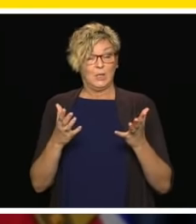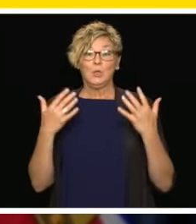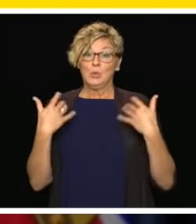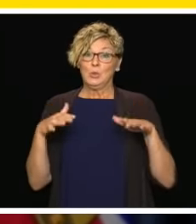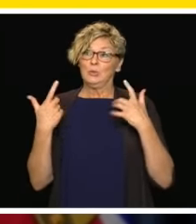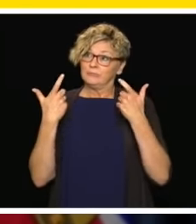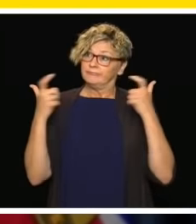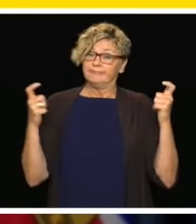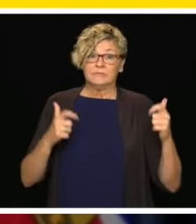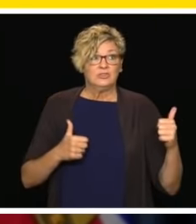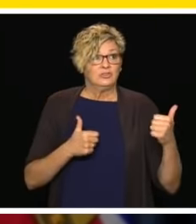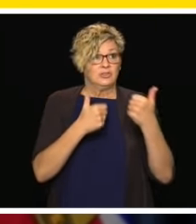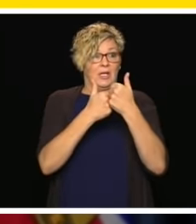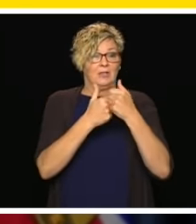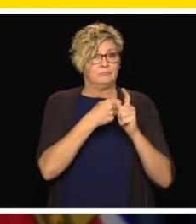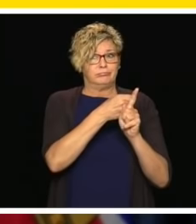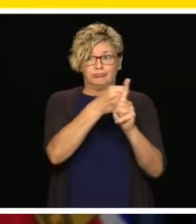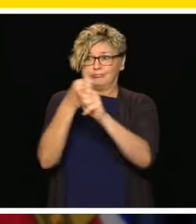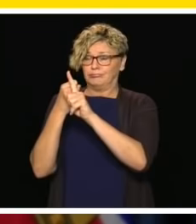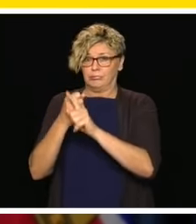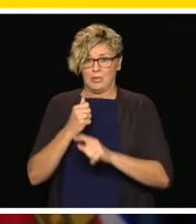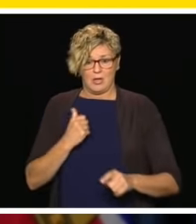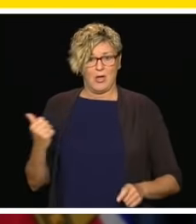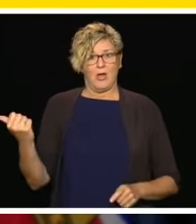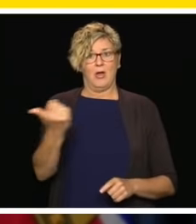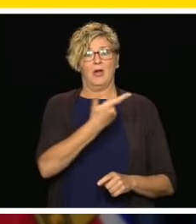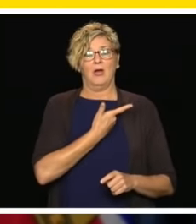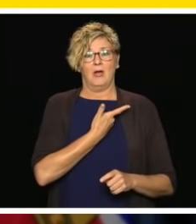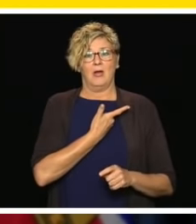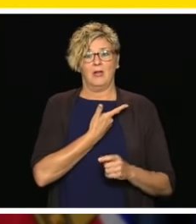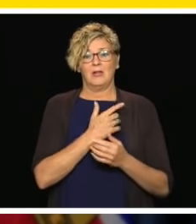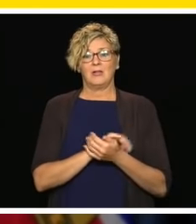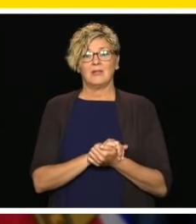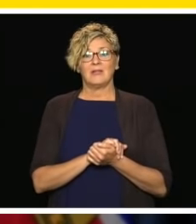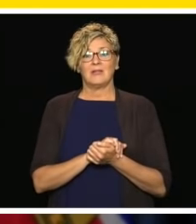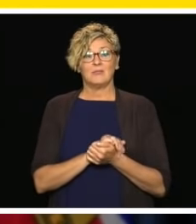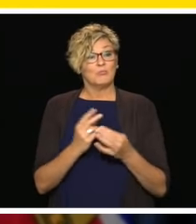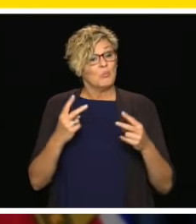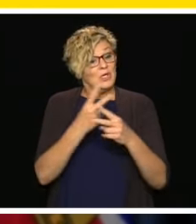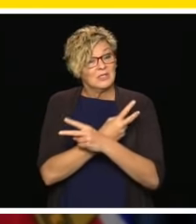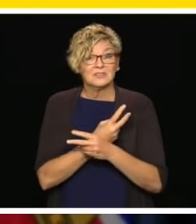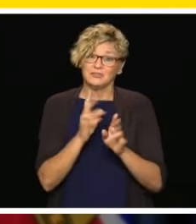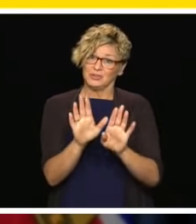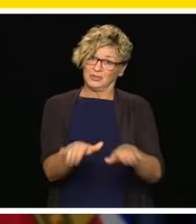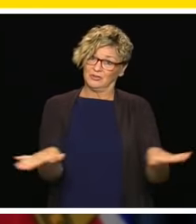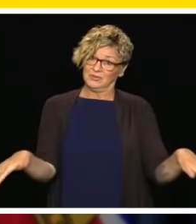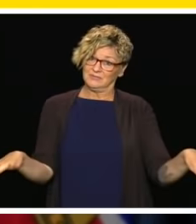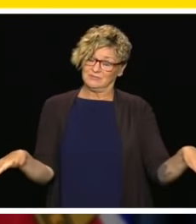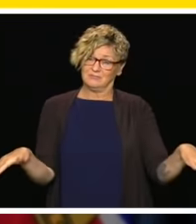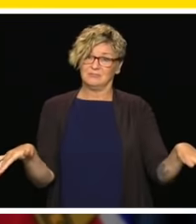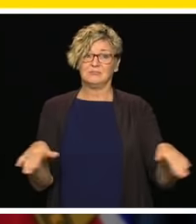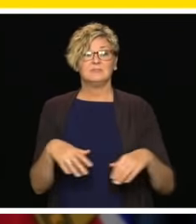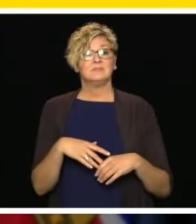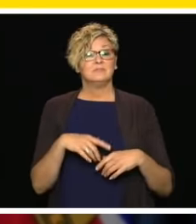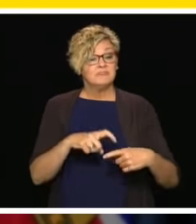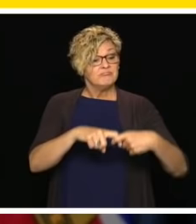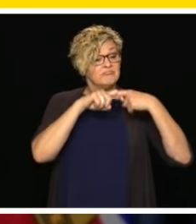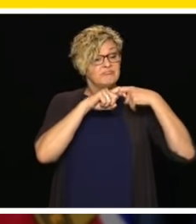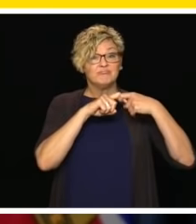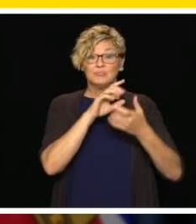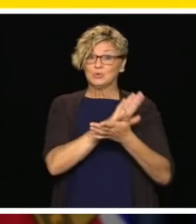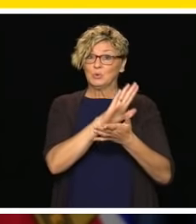huge challenge for all of us. It has been felt by everybody and perhaps no more so than by our children around the province.